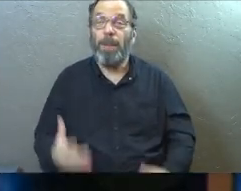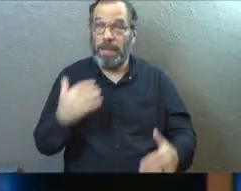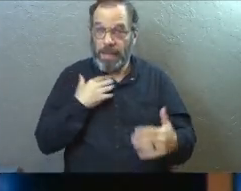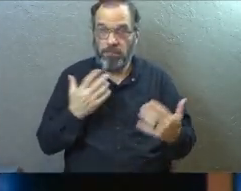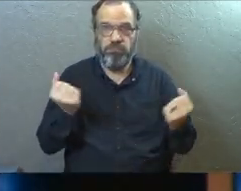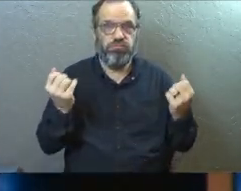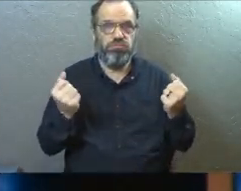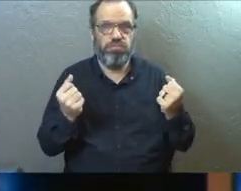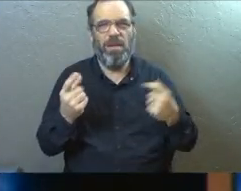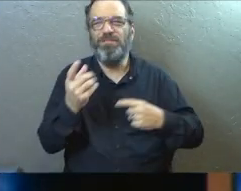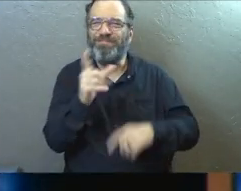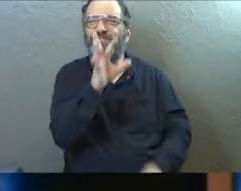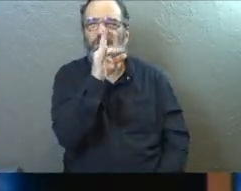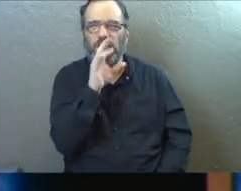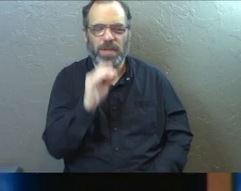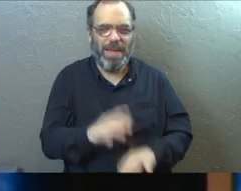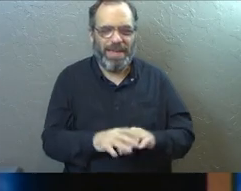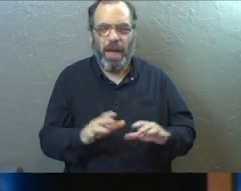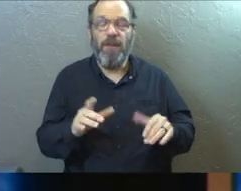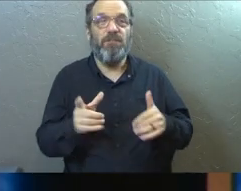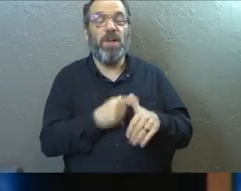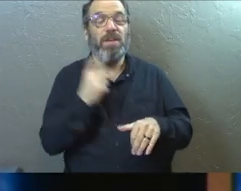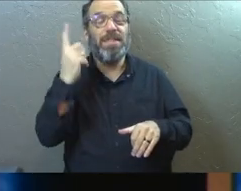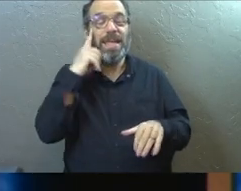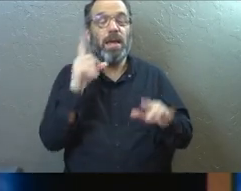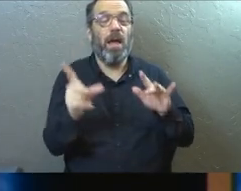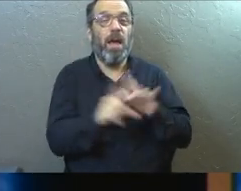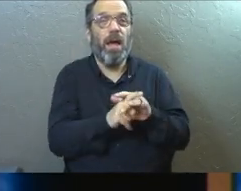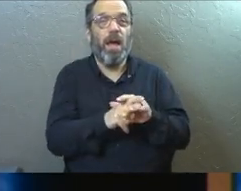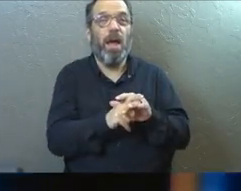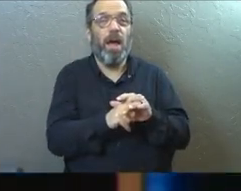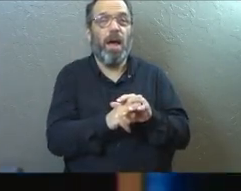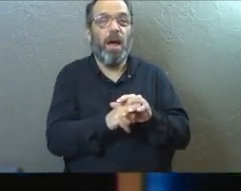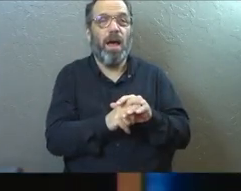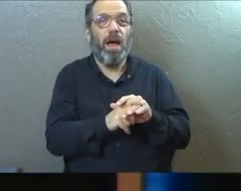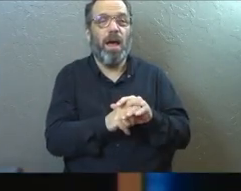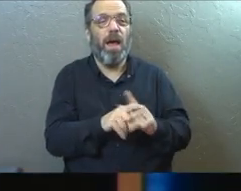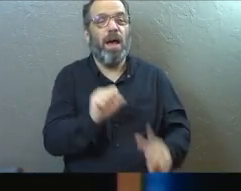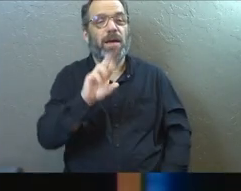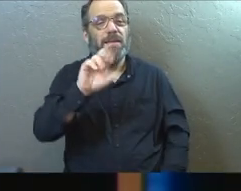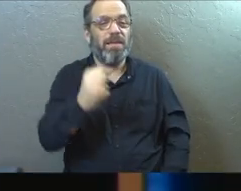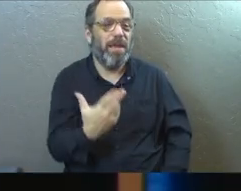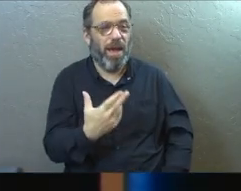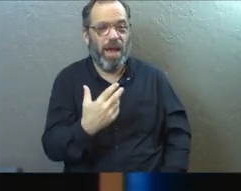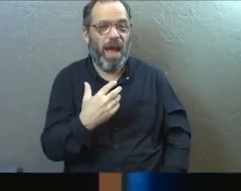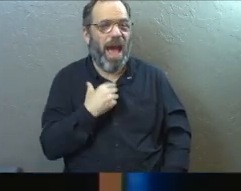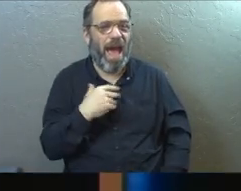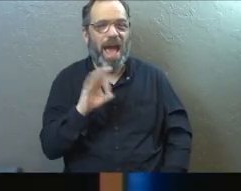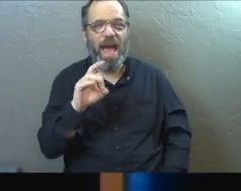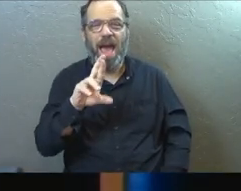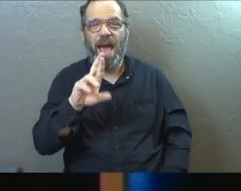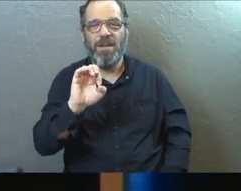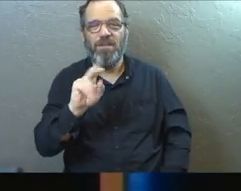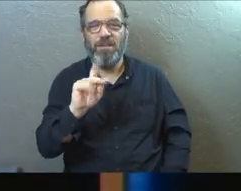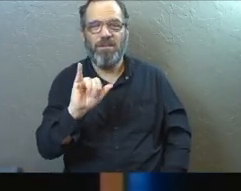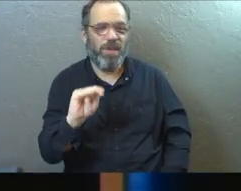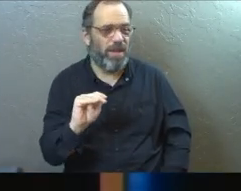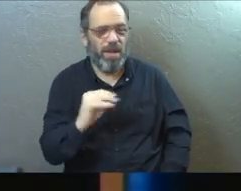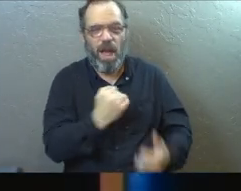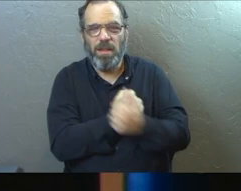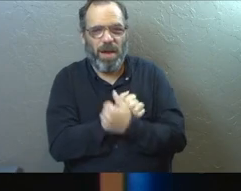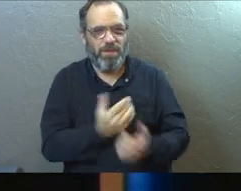with my words, in the like emotion of the moment, the first thing that I said was, I was like, Sarah, I freaking love you. That's what I said.